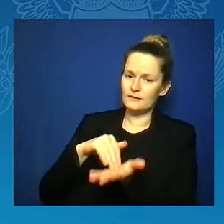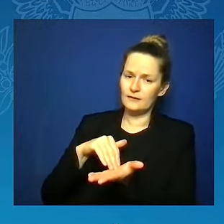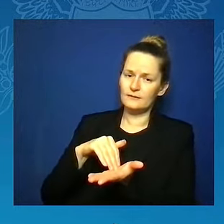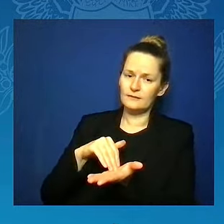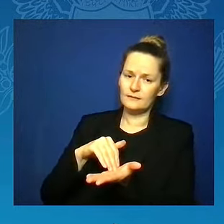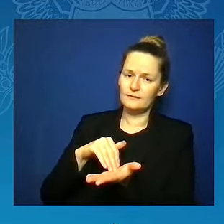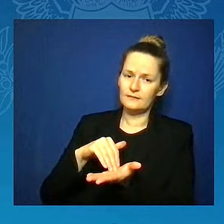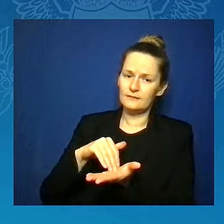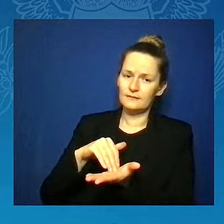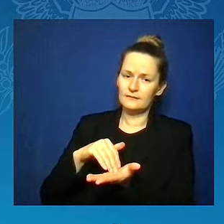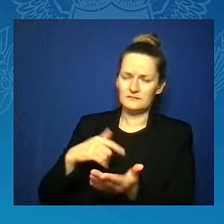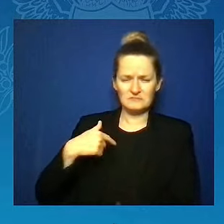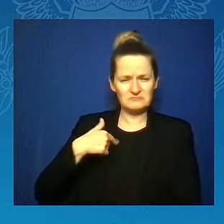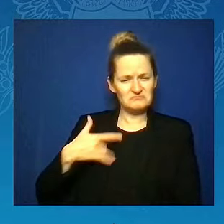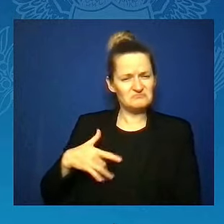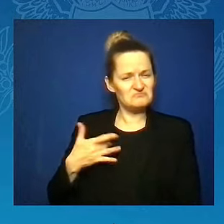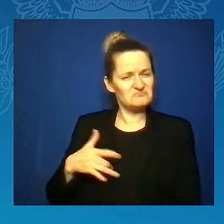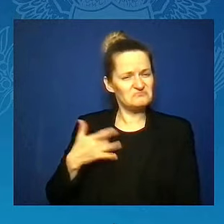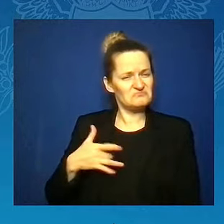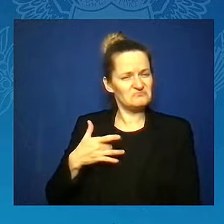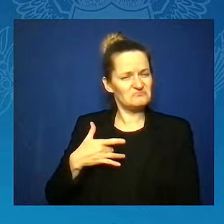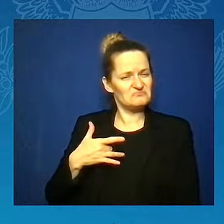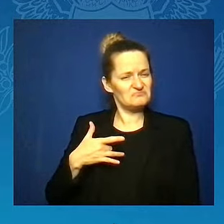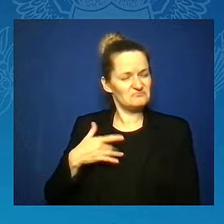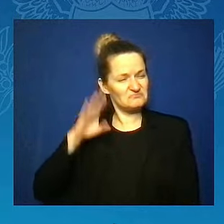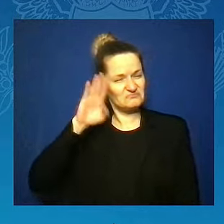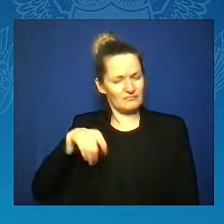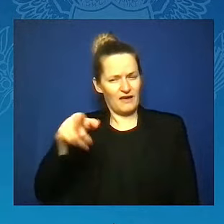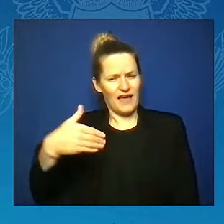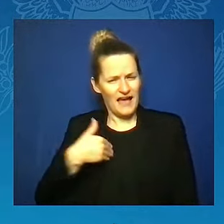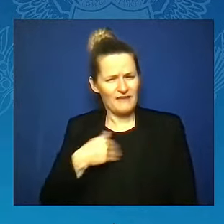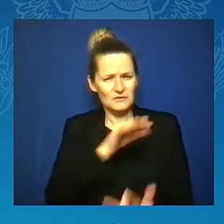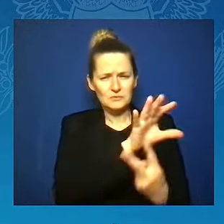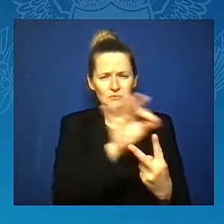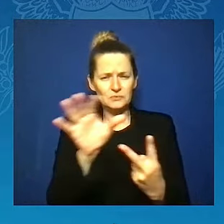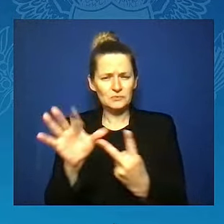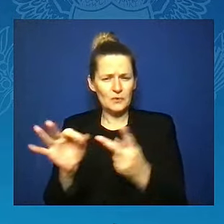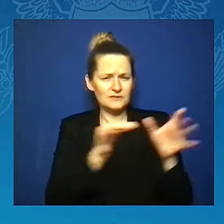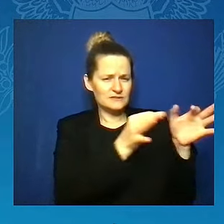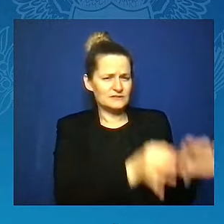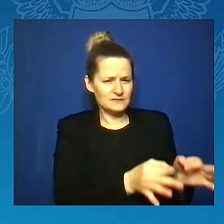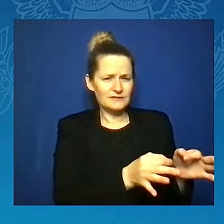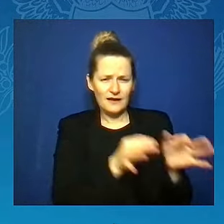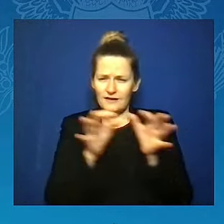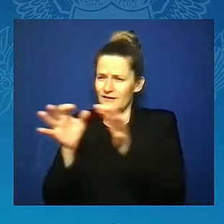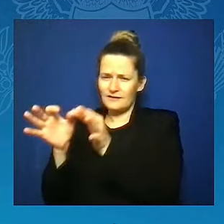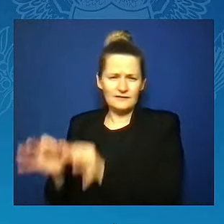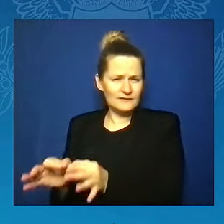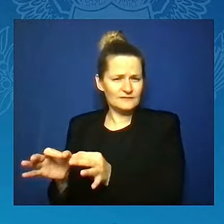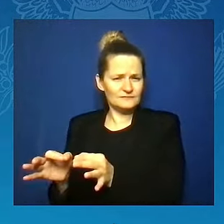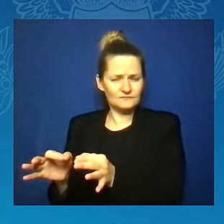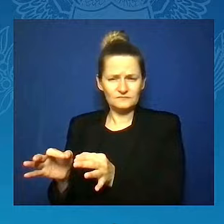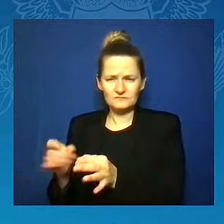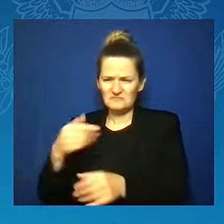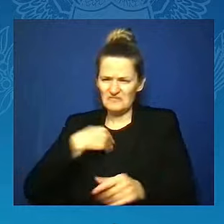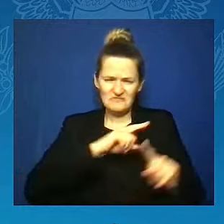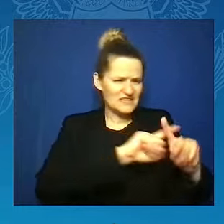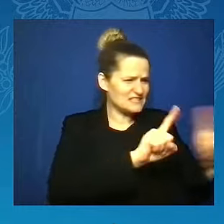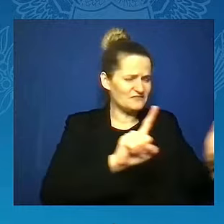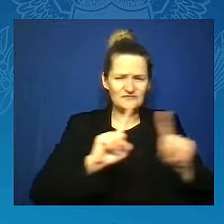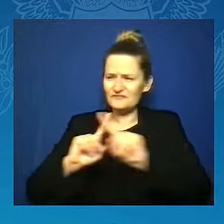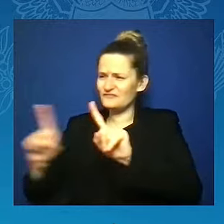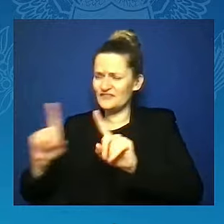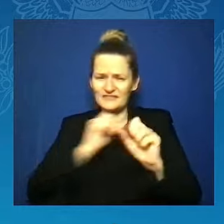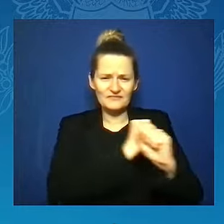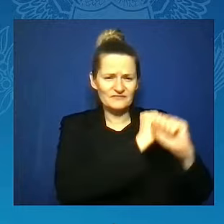between two different visions for our nation. One focused on the